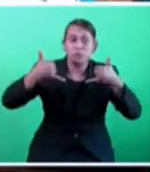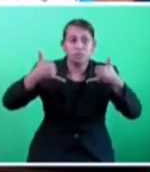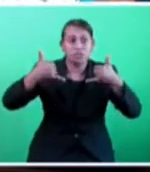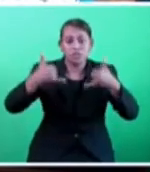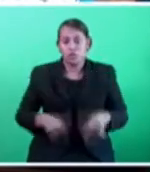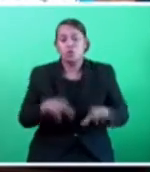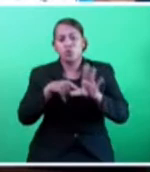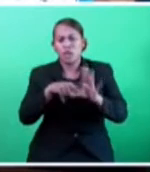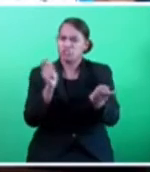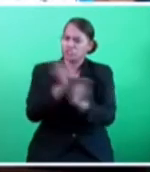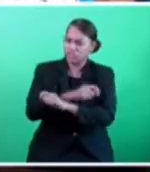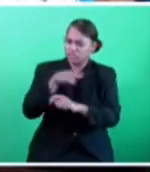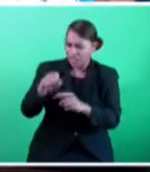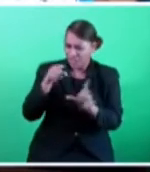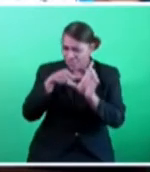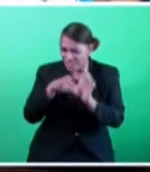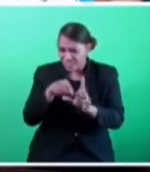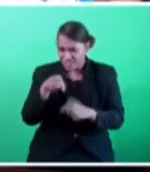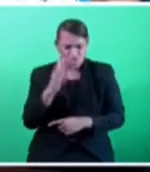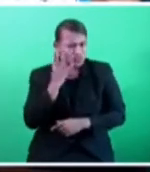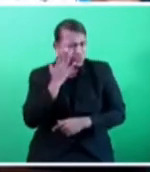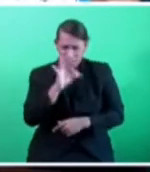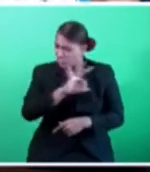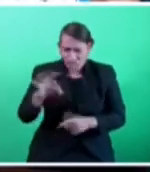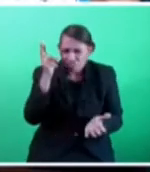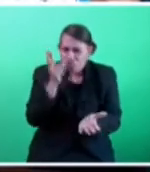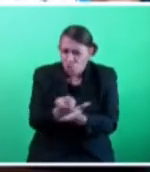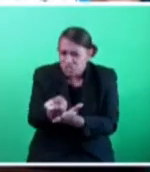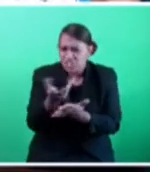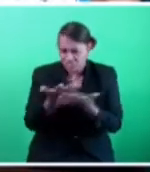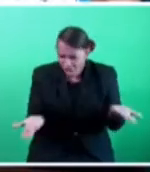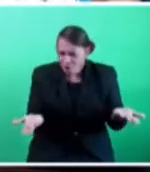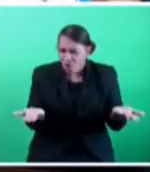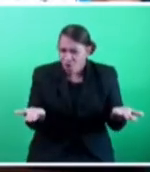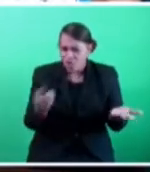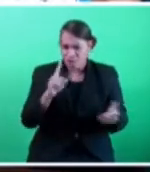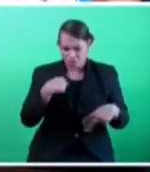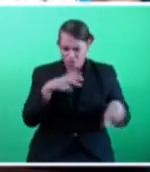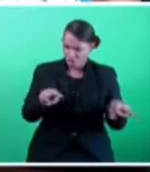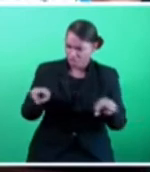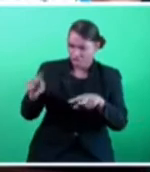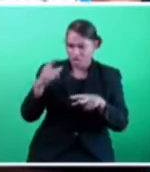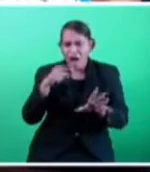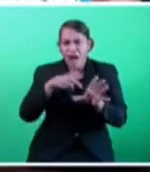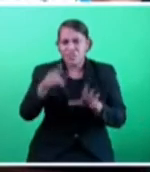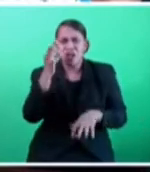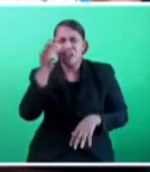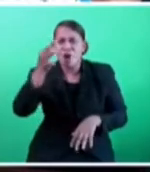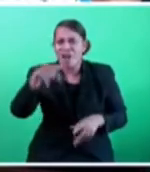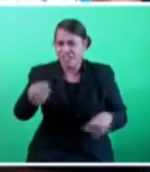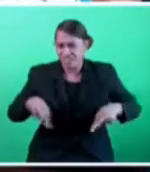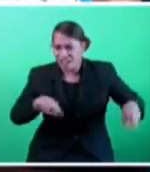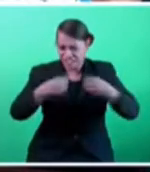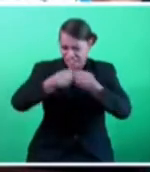when they are inconsistent and outright dishonest with the way they are treating the mother of Singatoga River? It's devastating. How can you